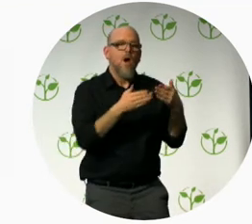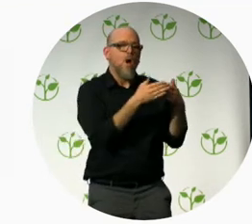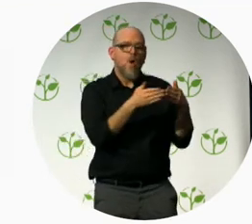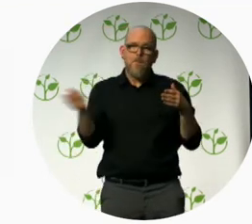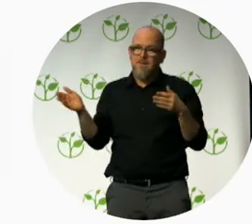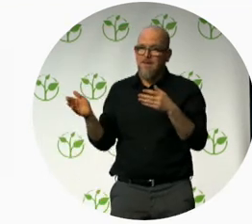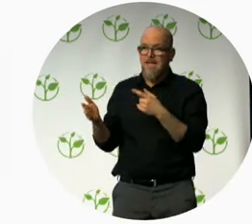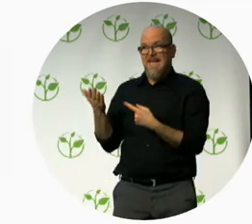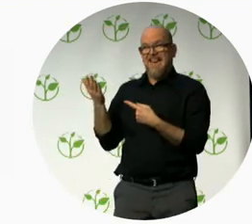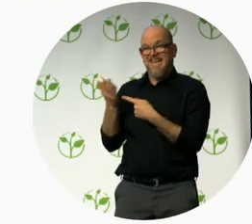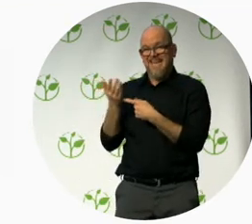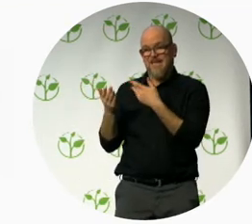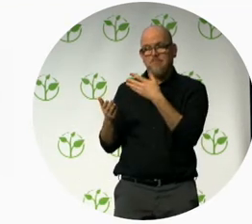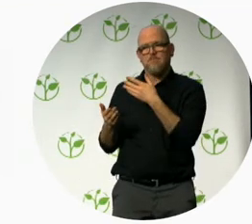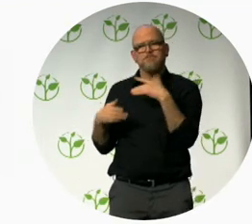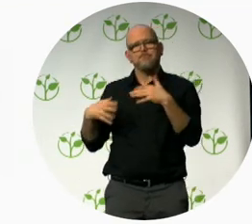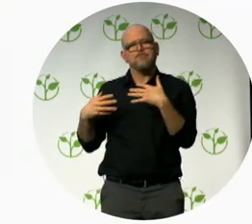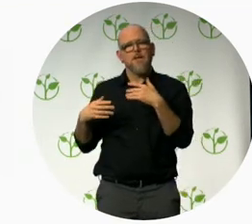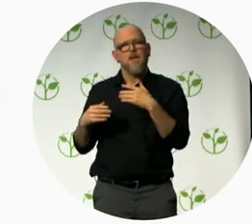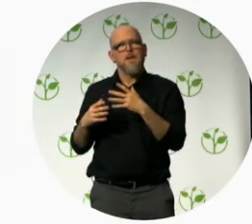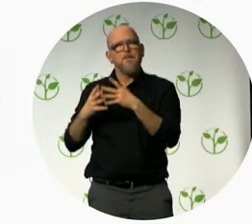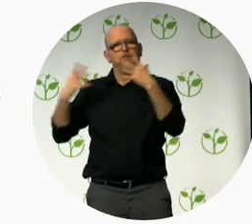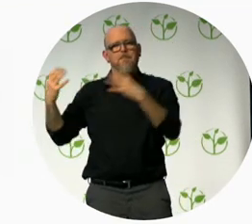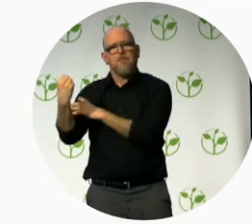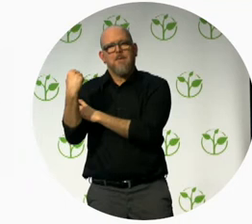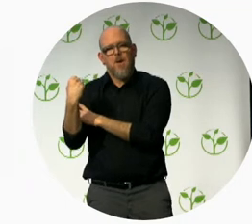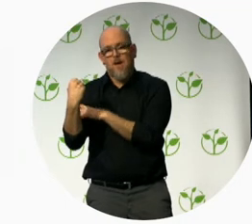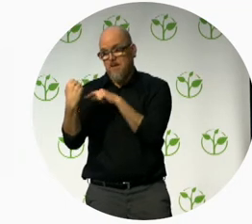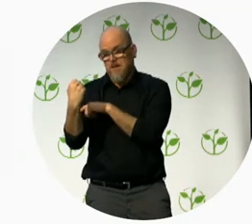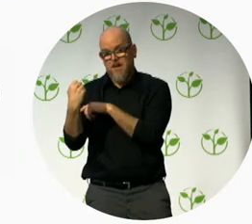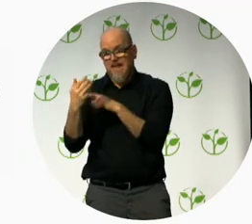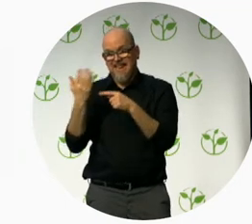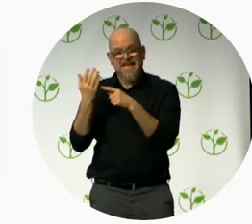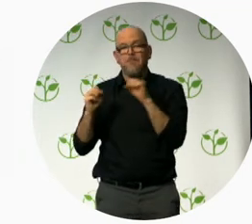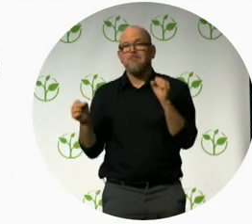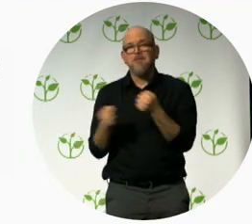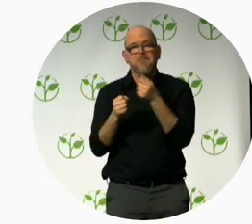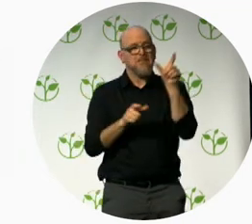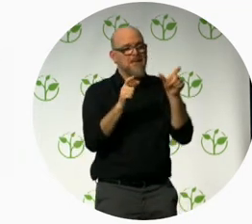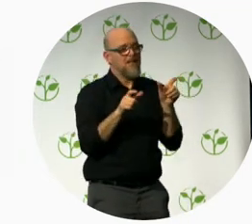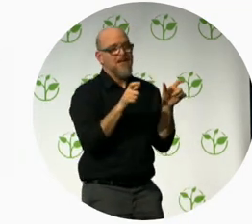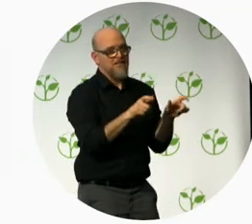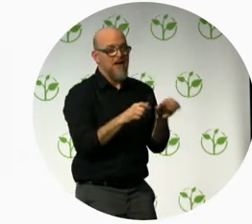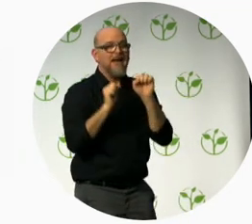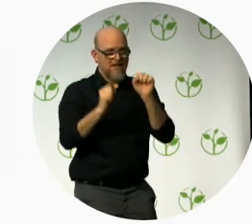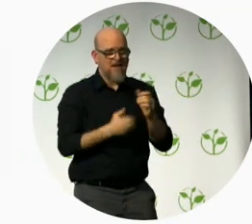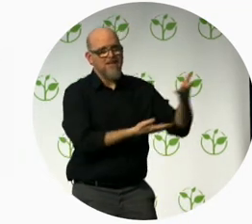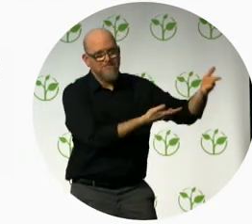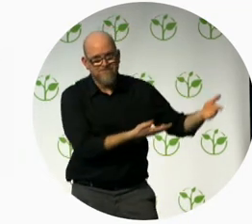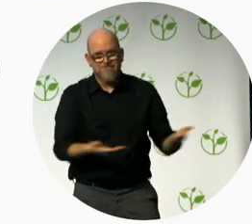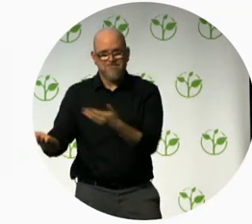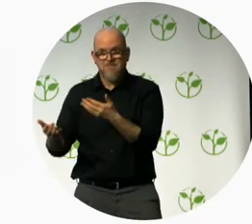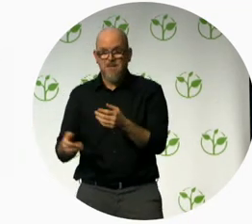in the future, excluding people with disabilities equals house arrest. That means